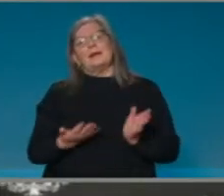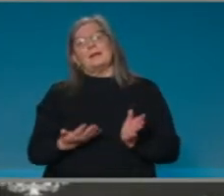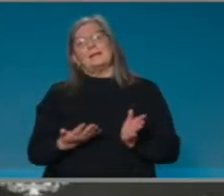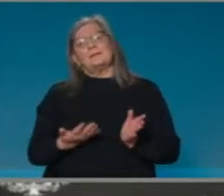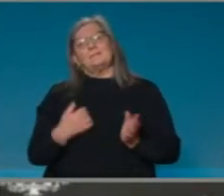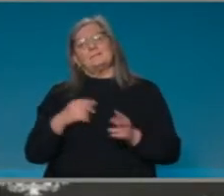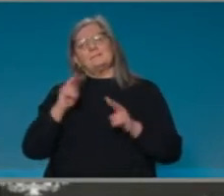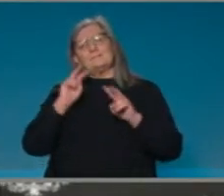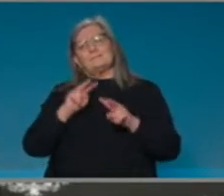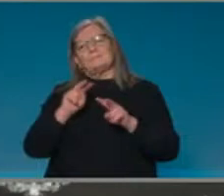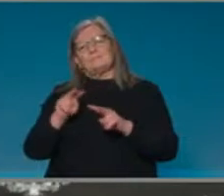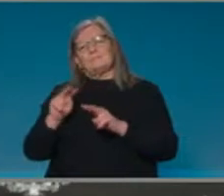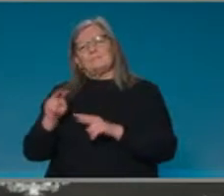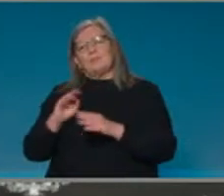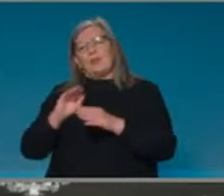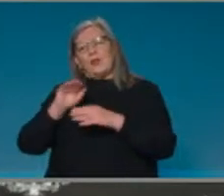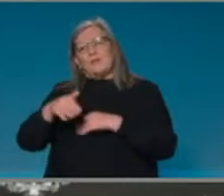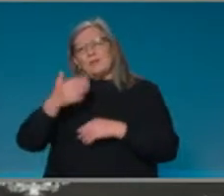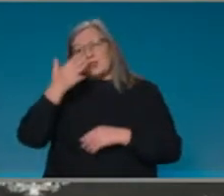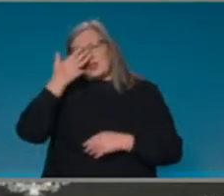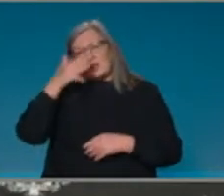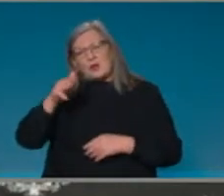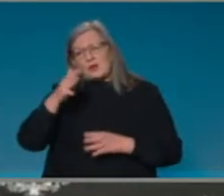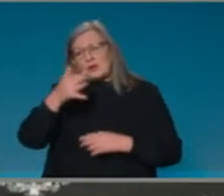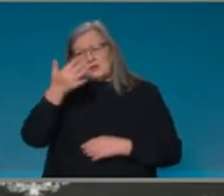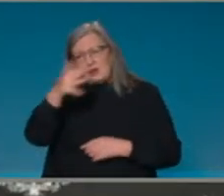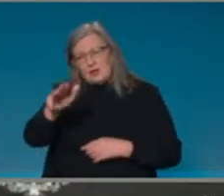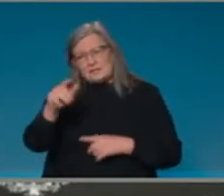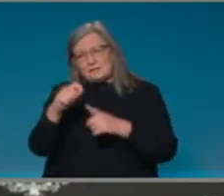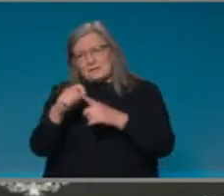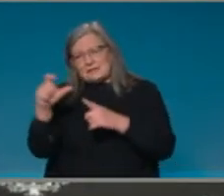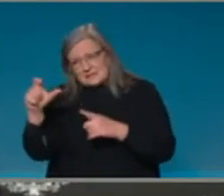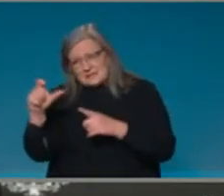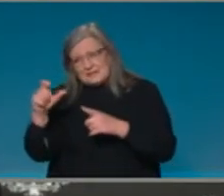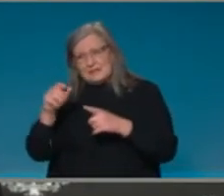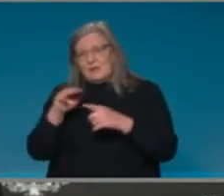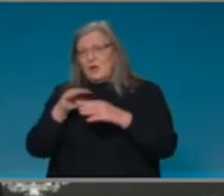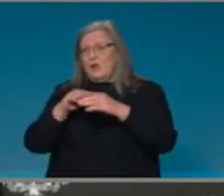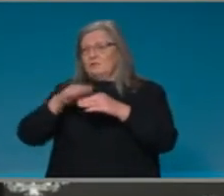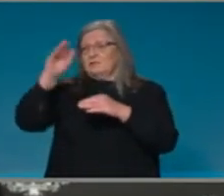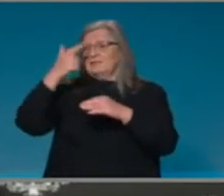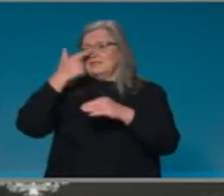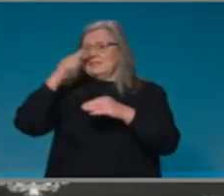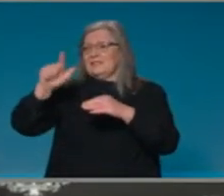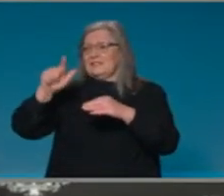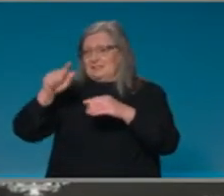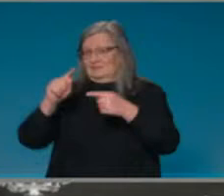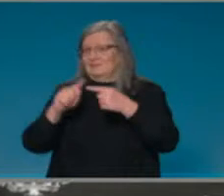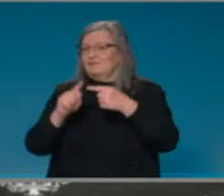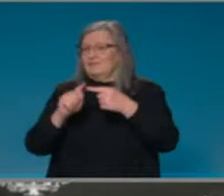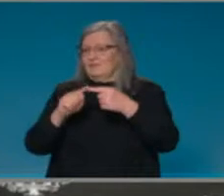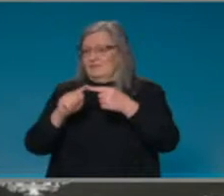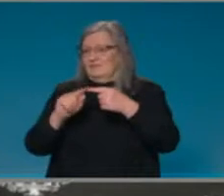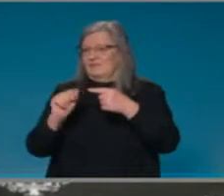over 70s have had their first vaccine, their first dose. over 90%